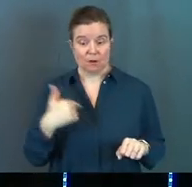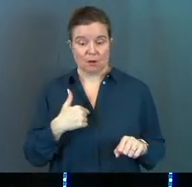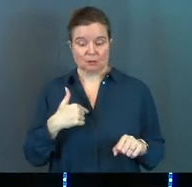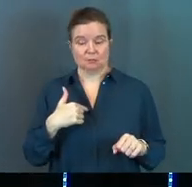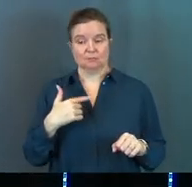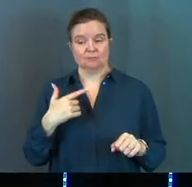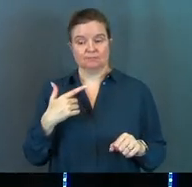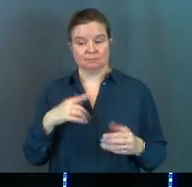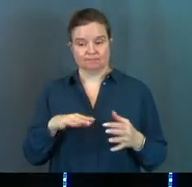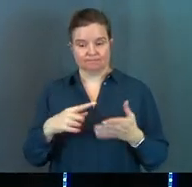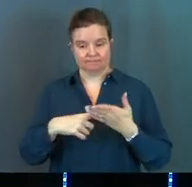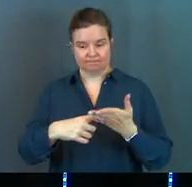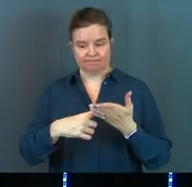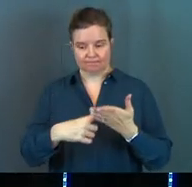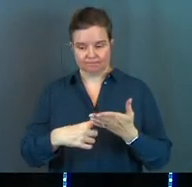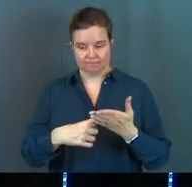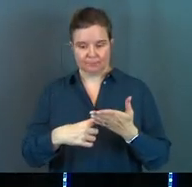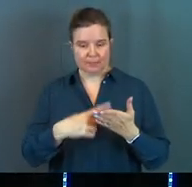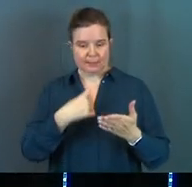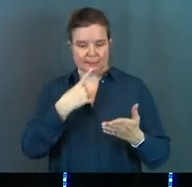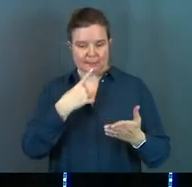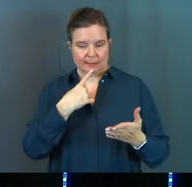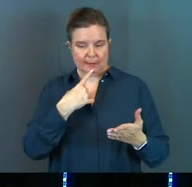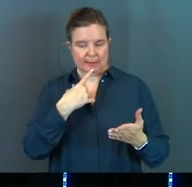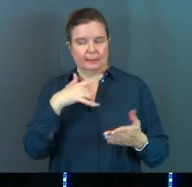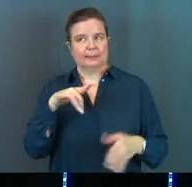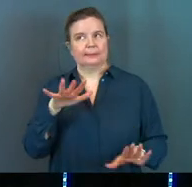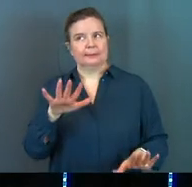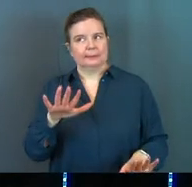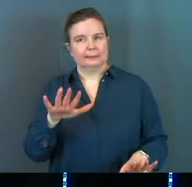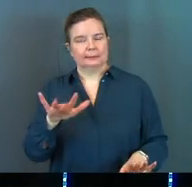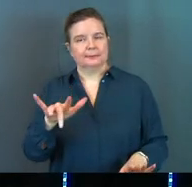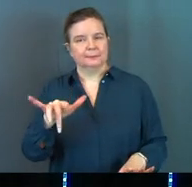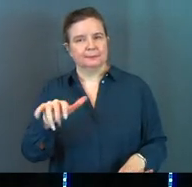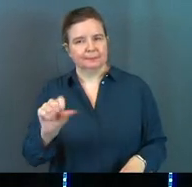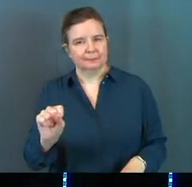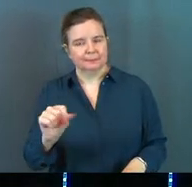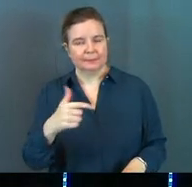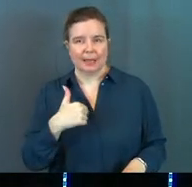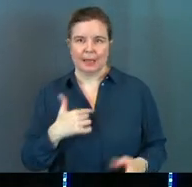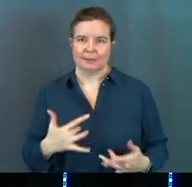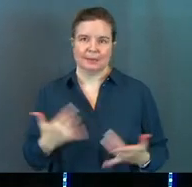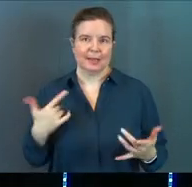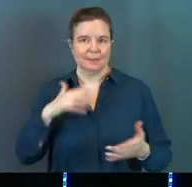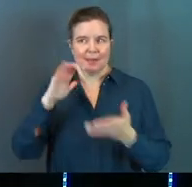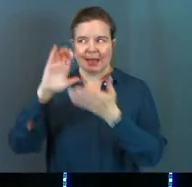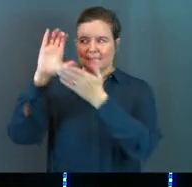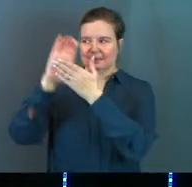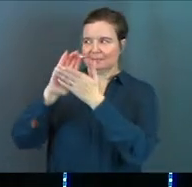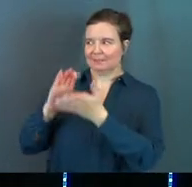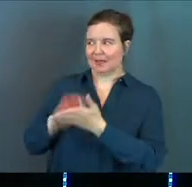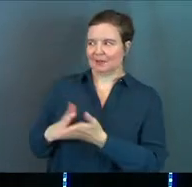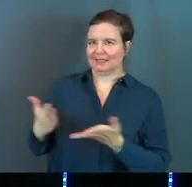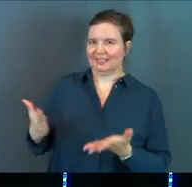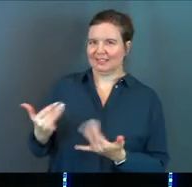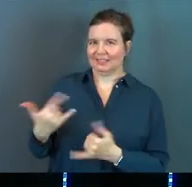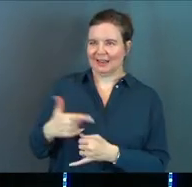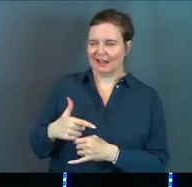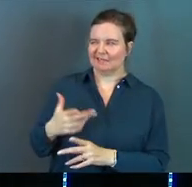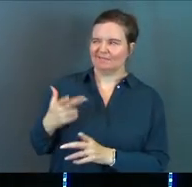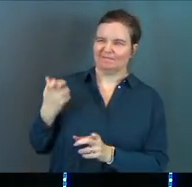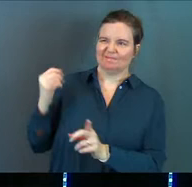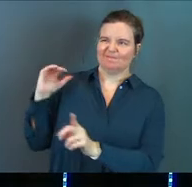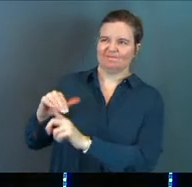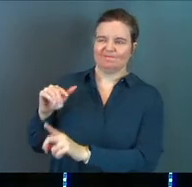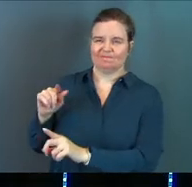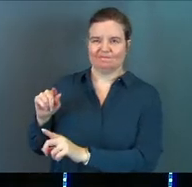coming to a discussion like this and saying, yeah, I'm so glad my spouse is with me today, get him,